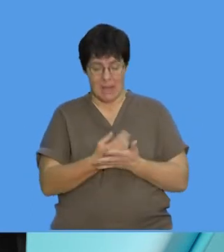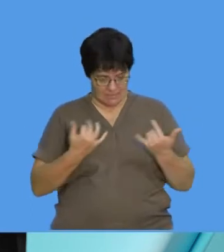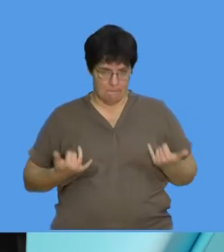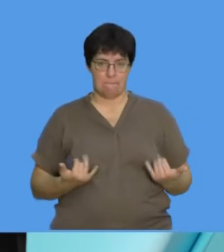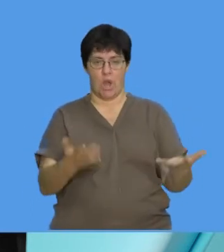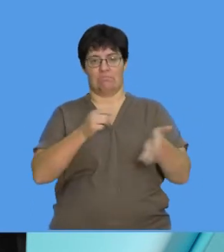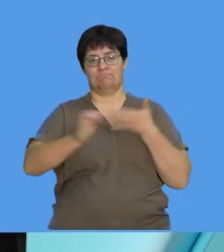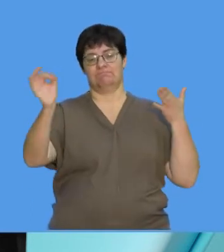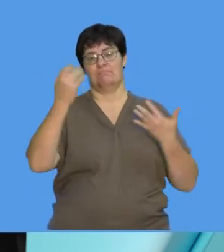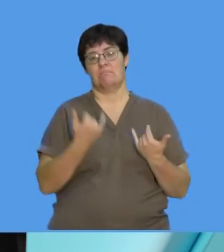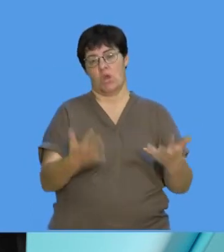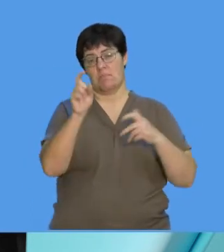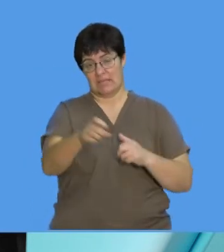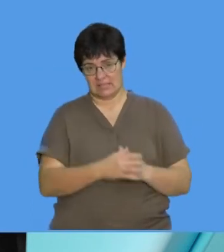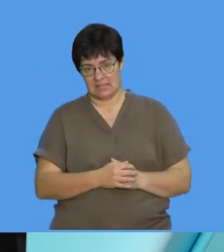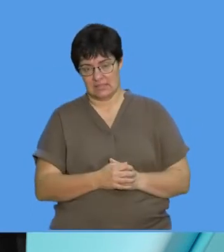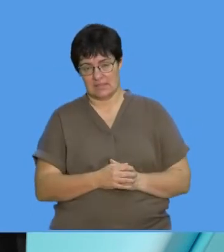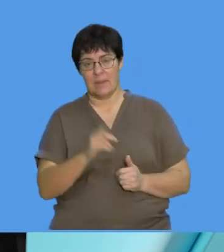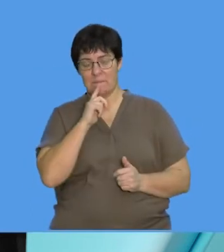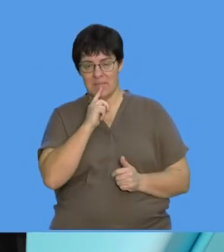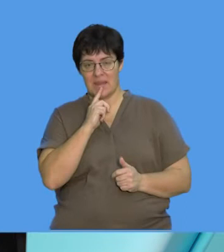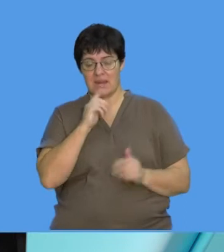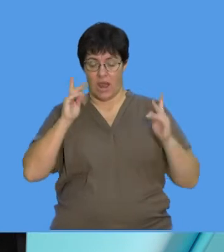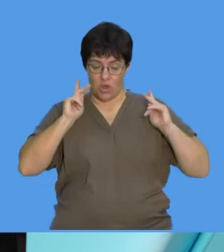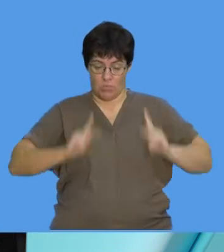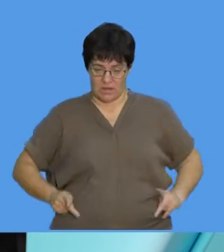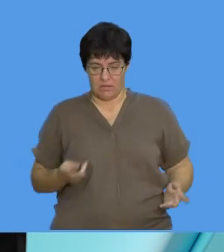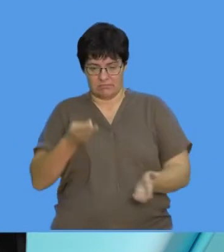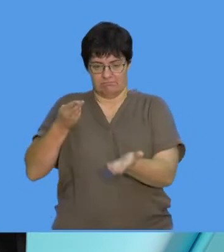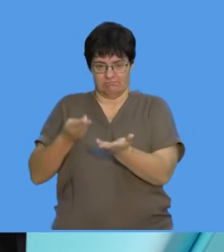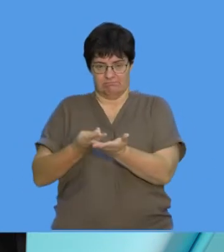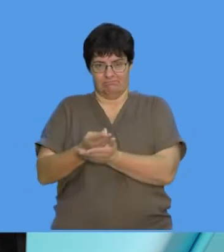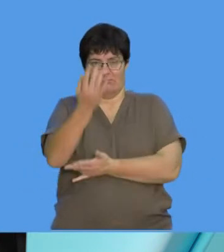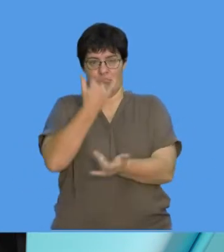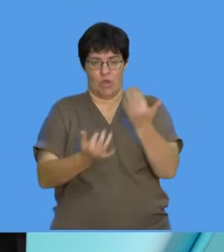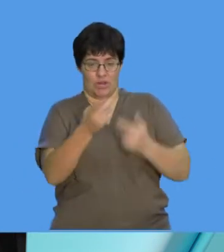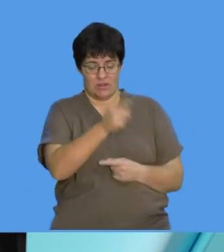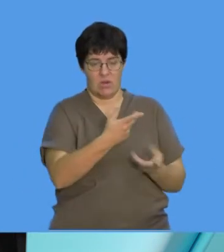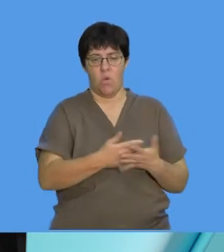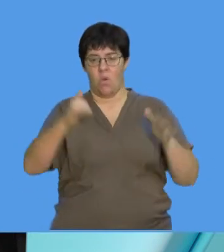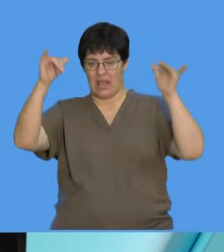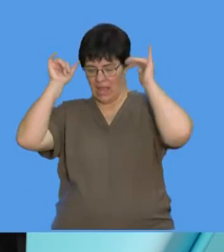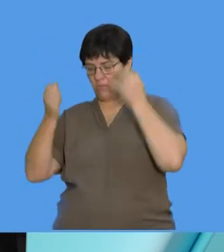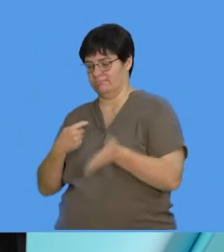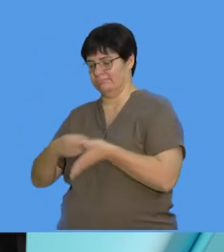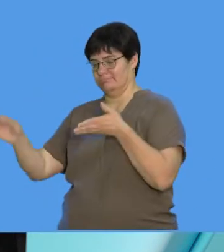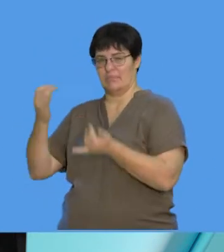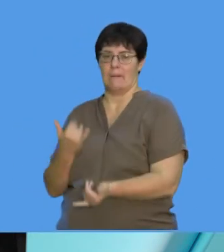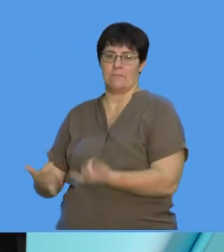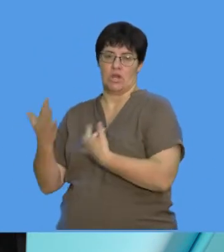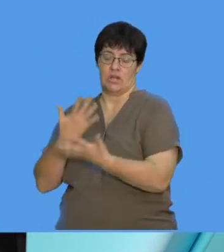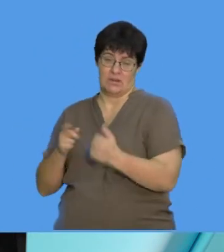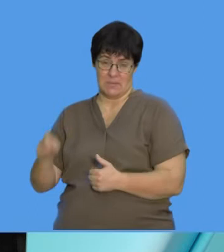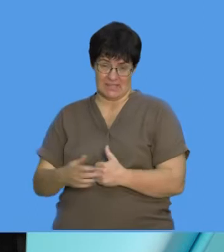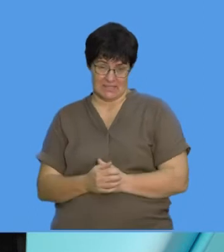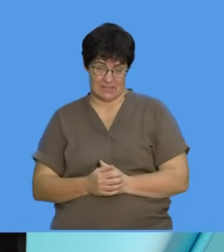actually burn it, all right. So the bodies need to be cremated, if it's a human body or the cattle, et cetera. Unfortunately, we need